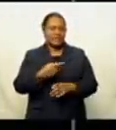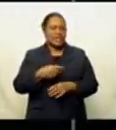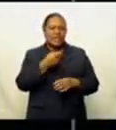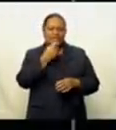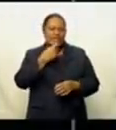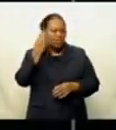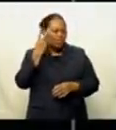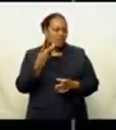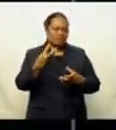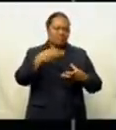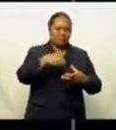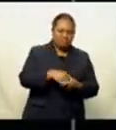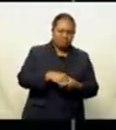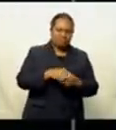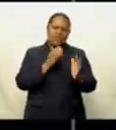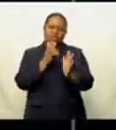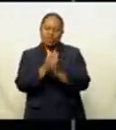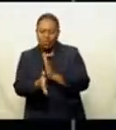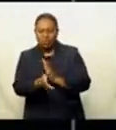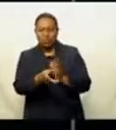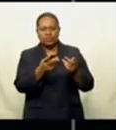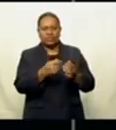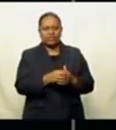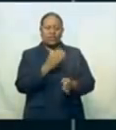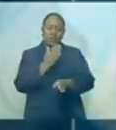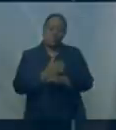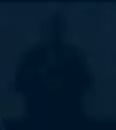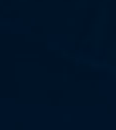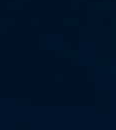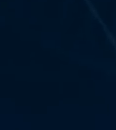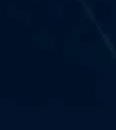paving the way for others in a male-dominated profession.